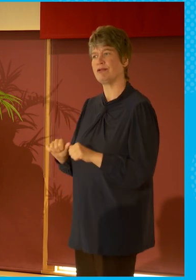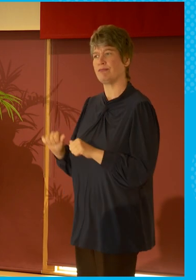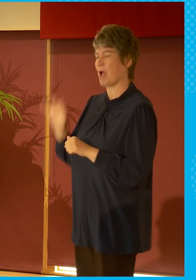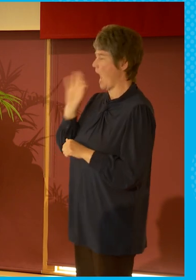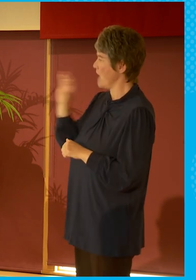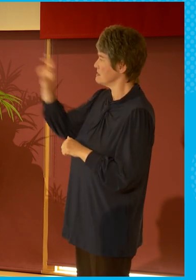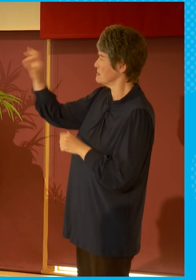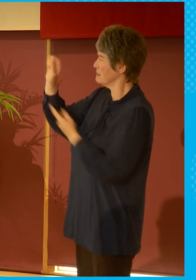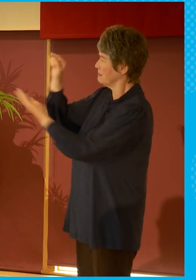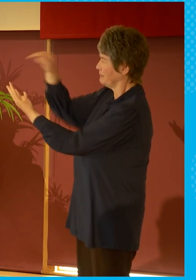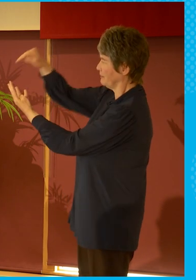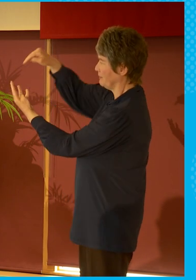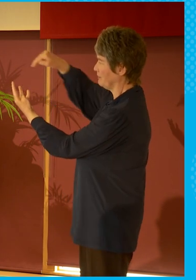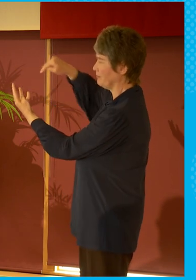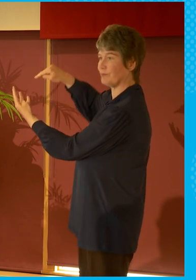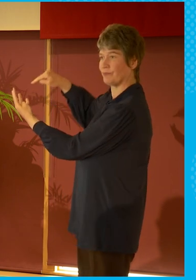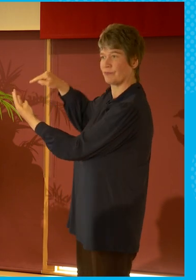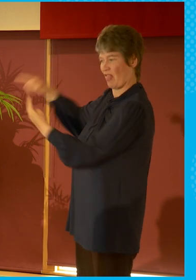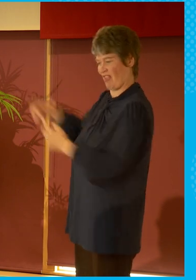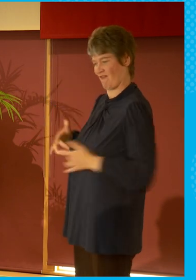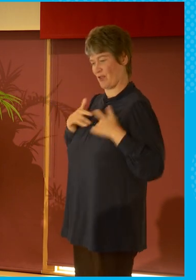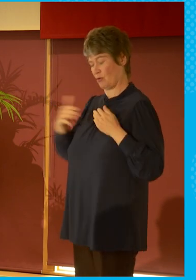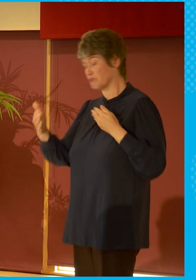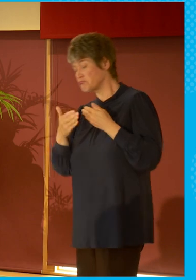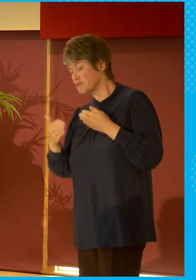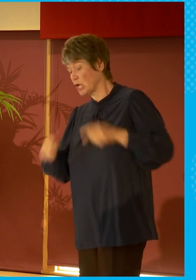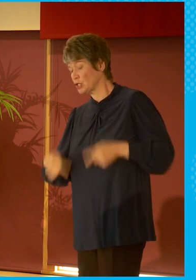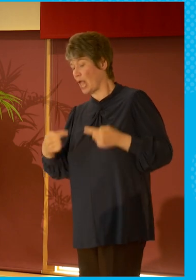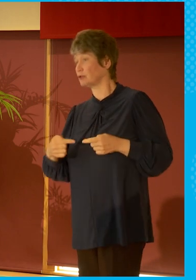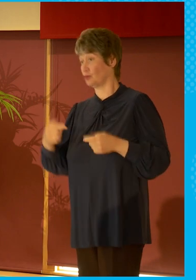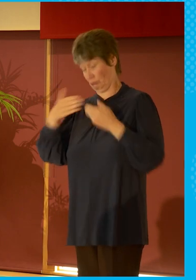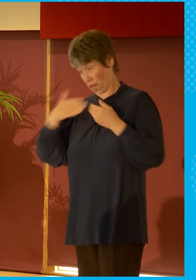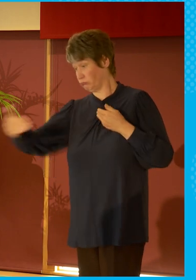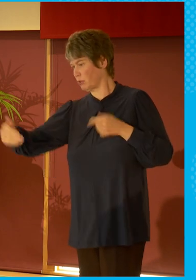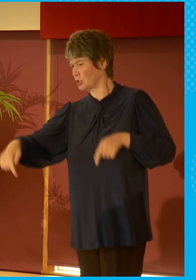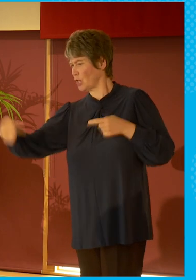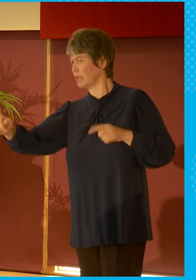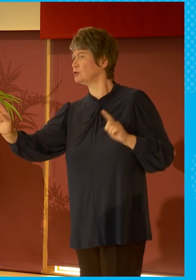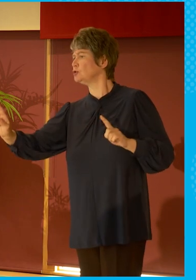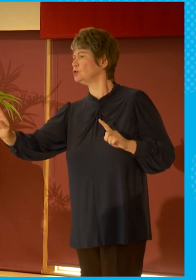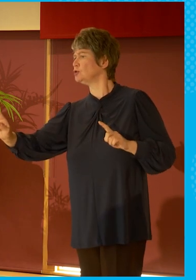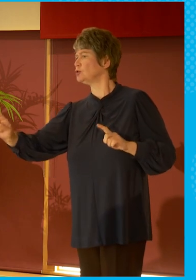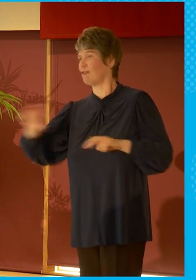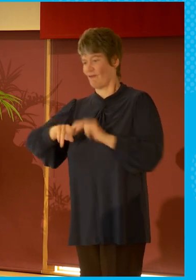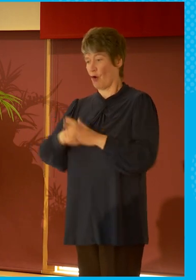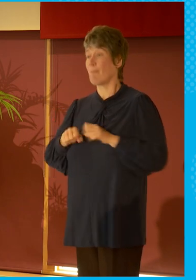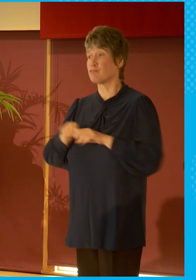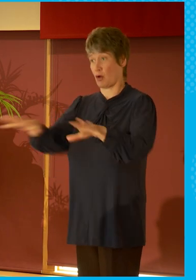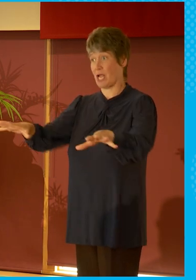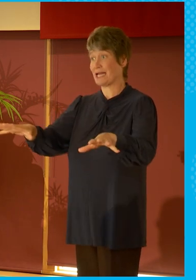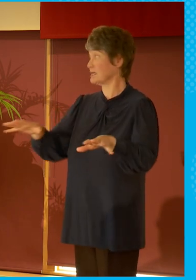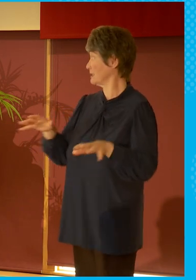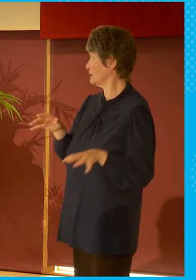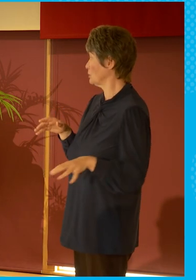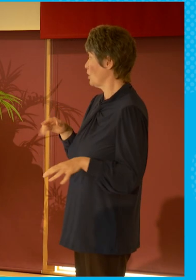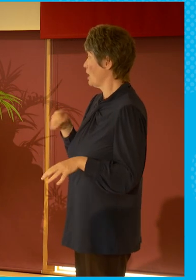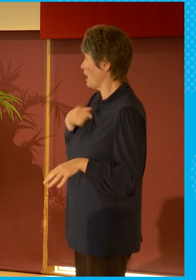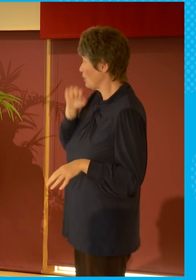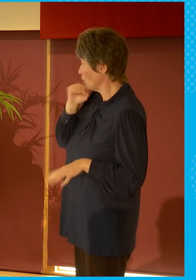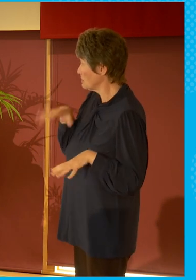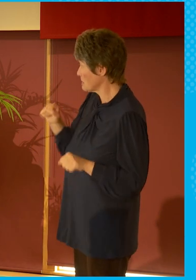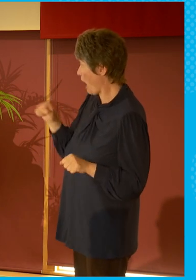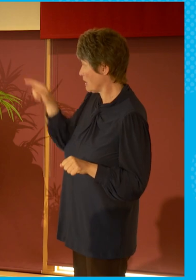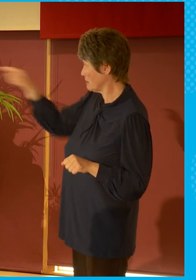challenges and the long-term challenges facing broadcasting and I'll go right to left and